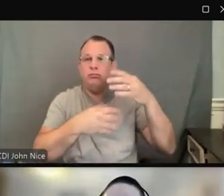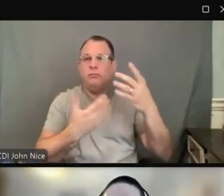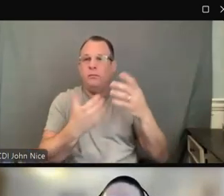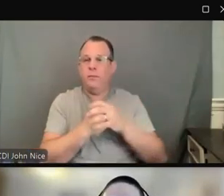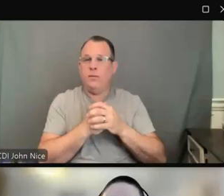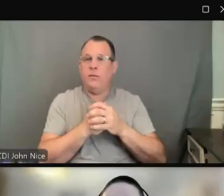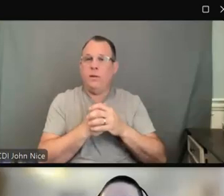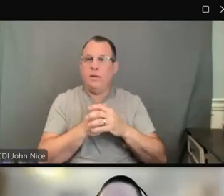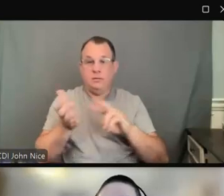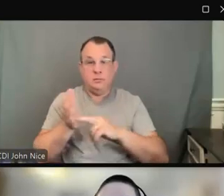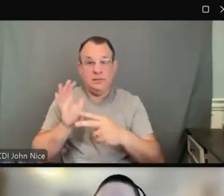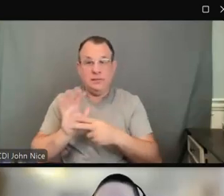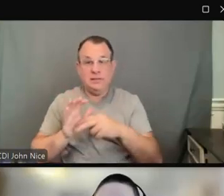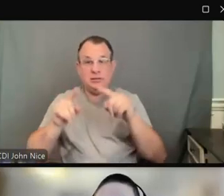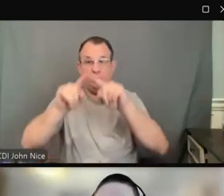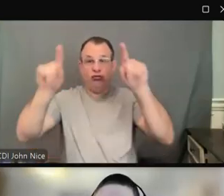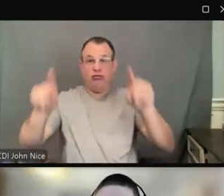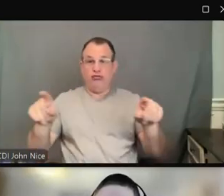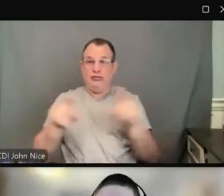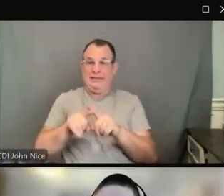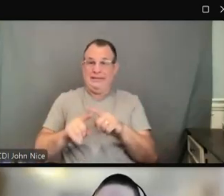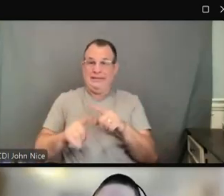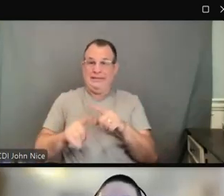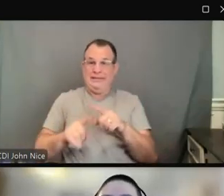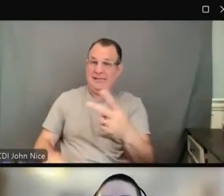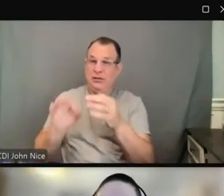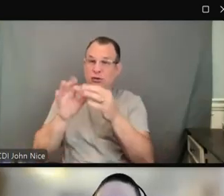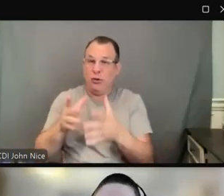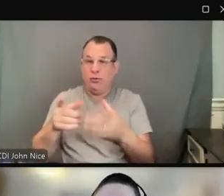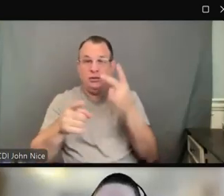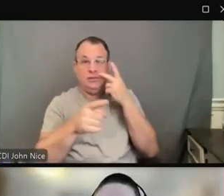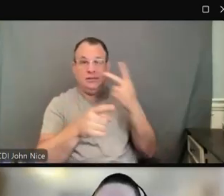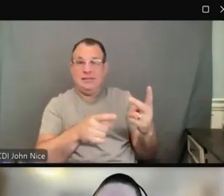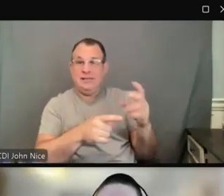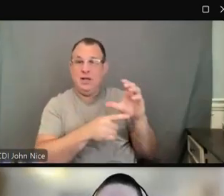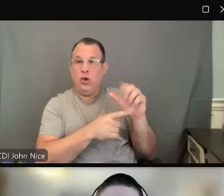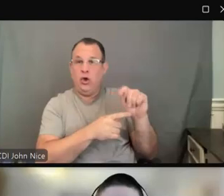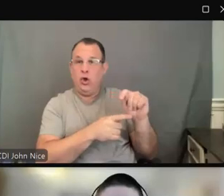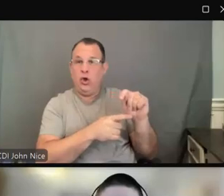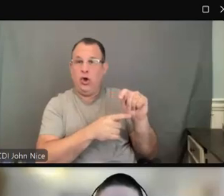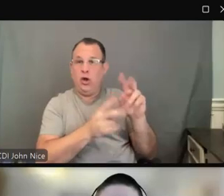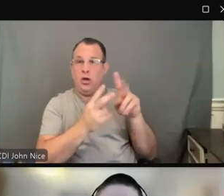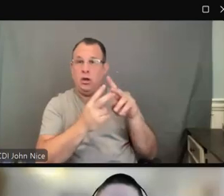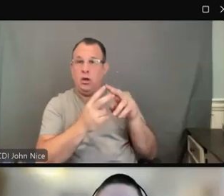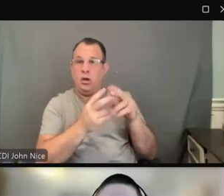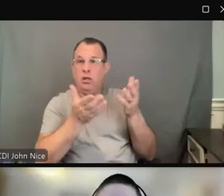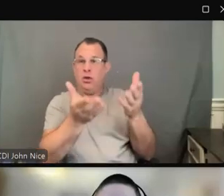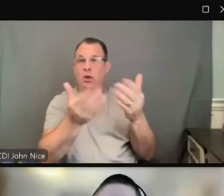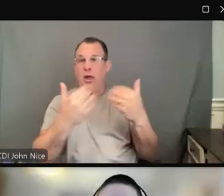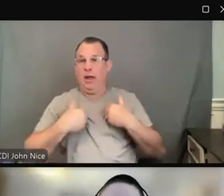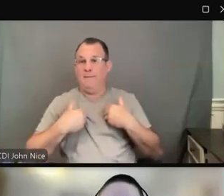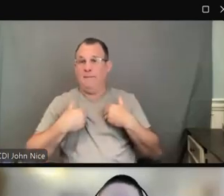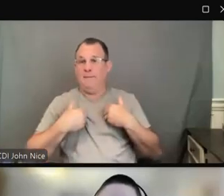It's more integrated in a kind of a conversational platform with the